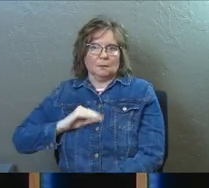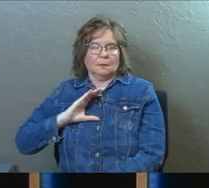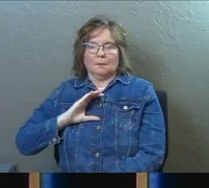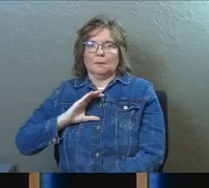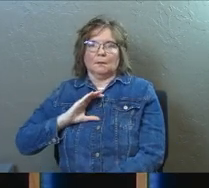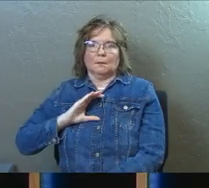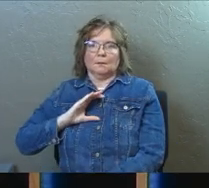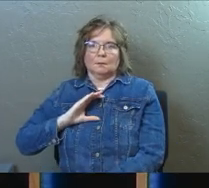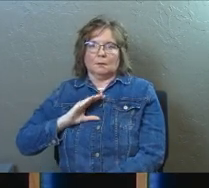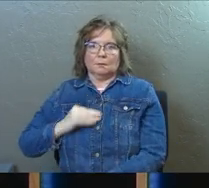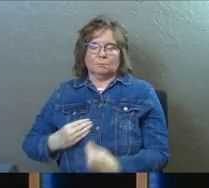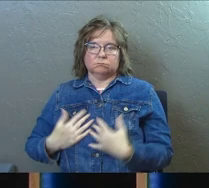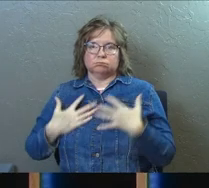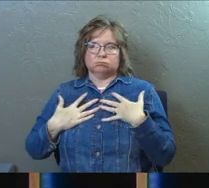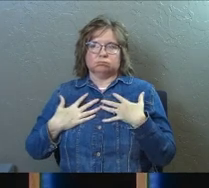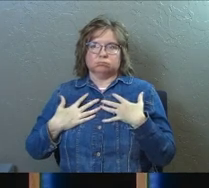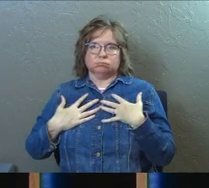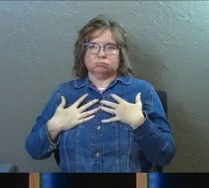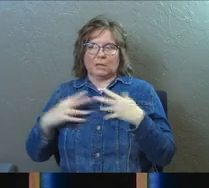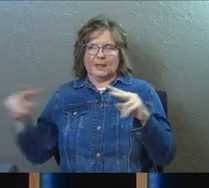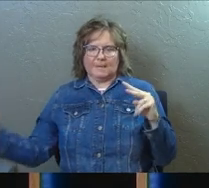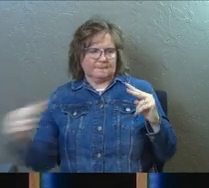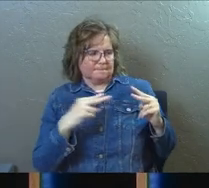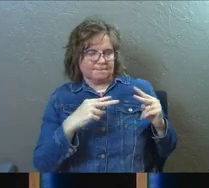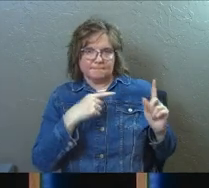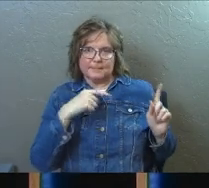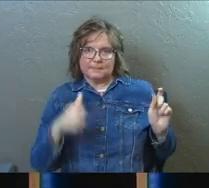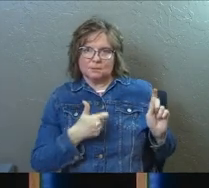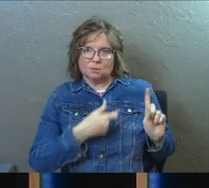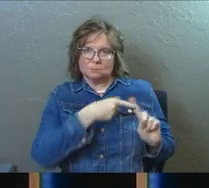with the Holy Spirit, and then he goes after this guy.